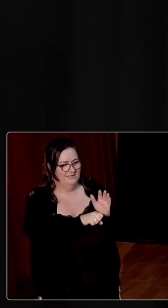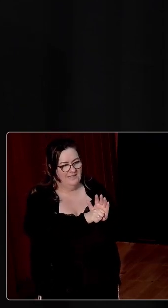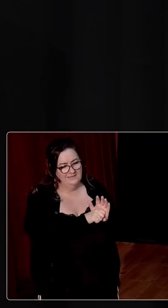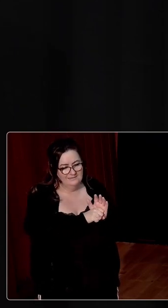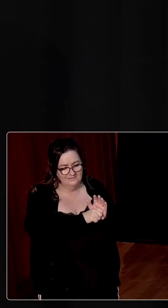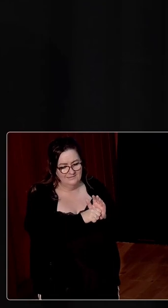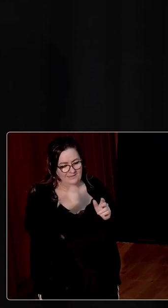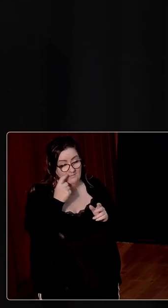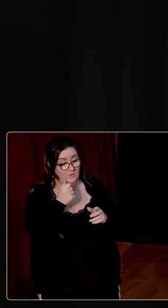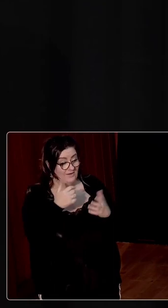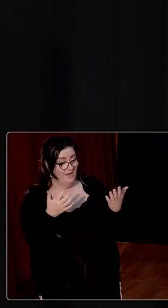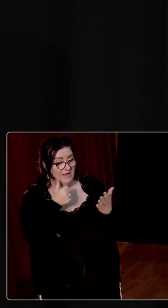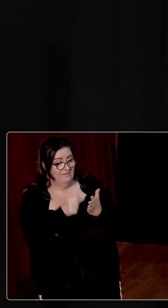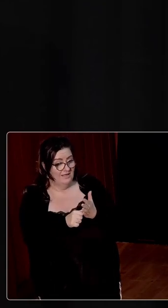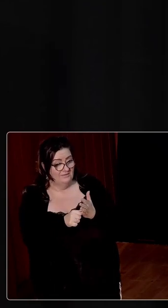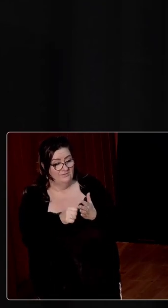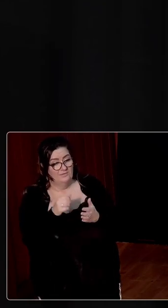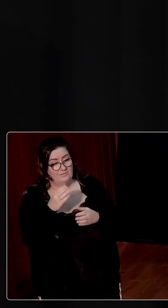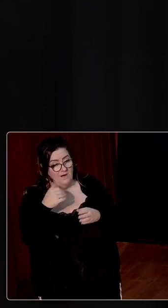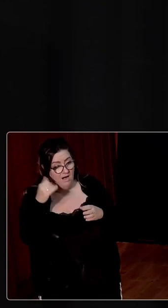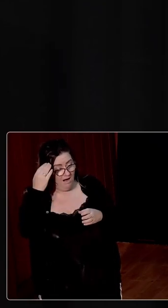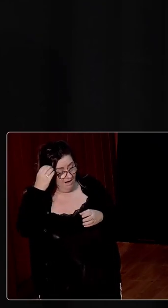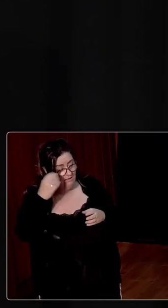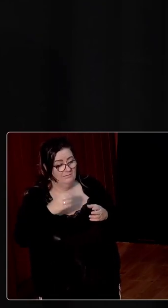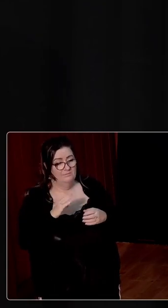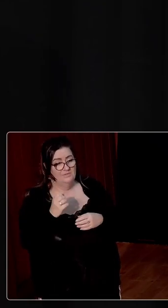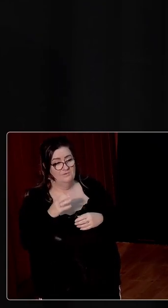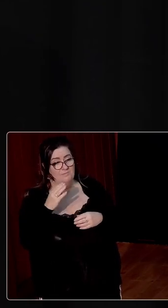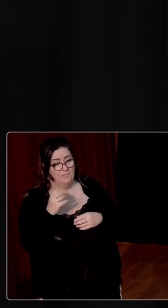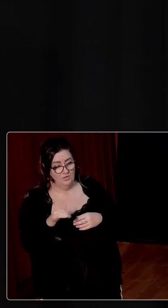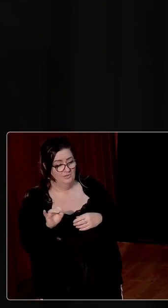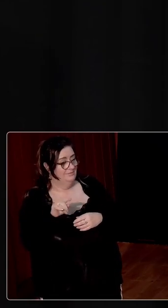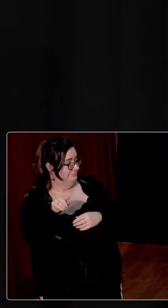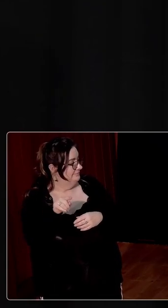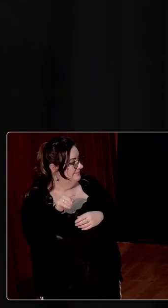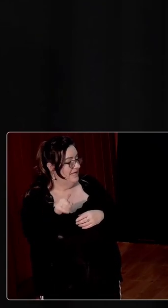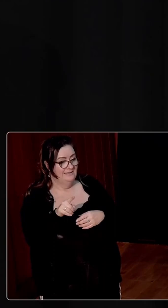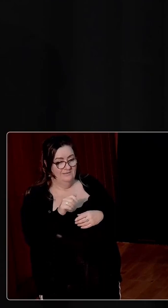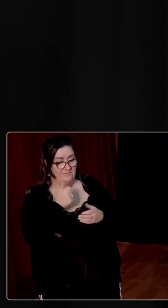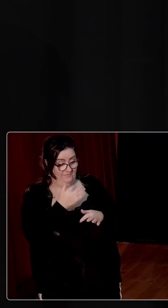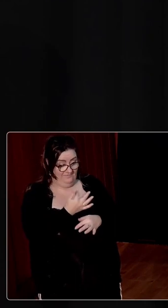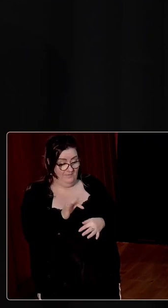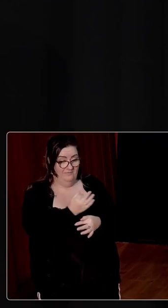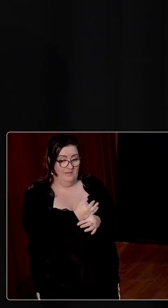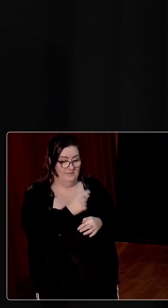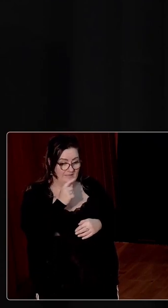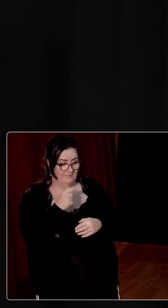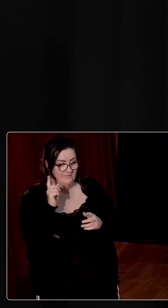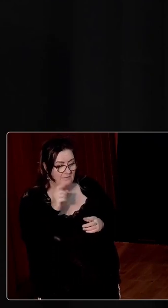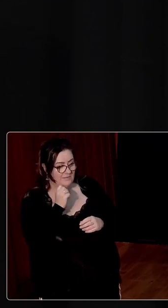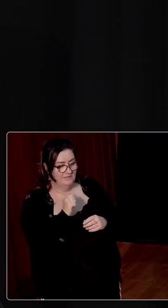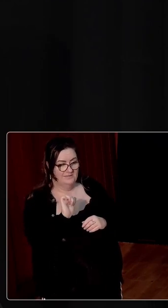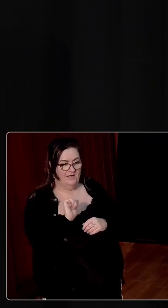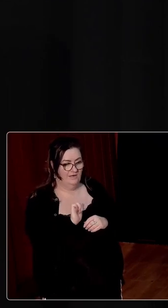have a number of you have a number of letters to Archbishop Byrne, for example, from families where they're giving out that their loved ones who are in